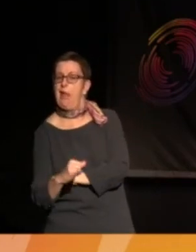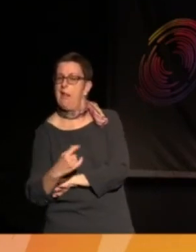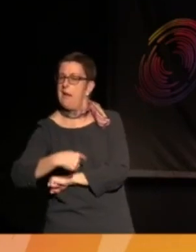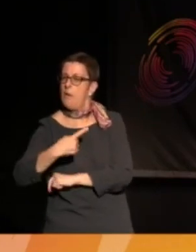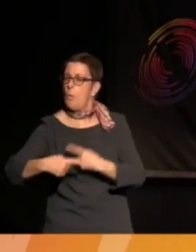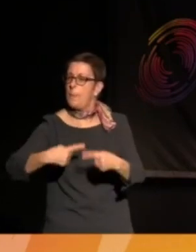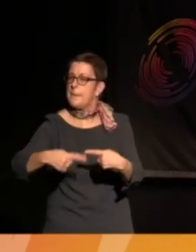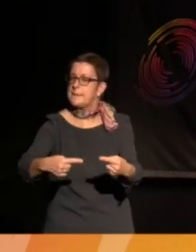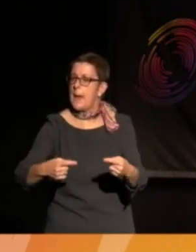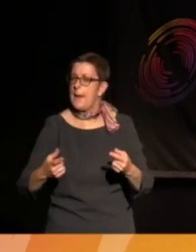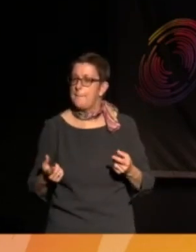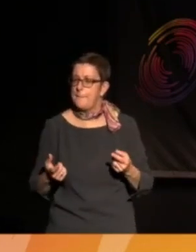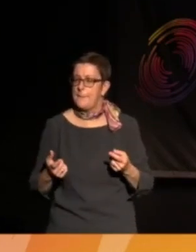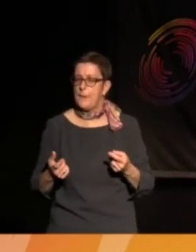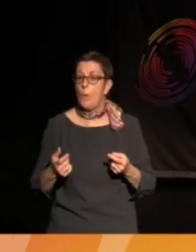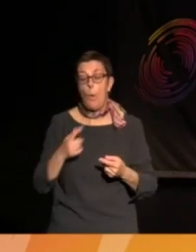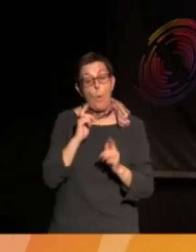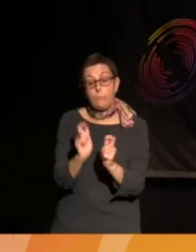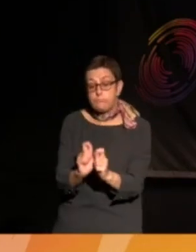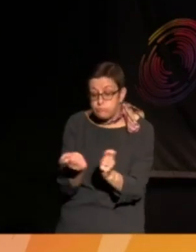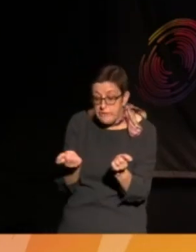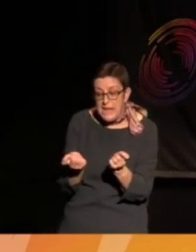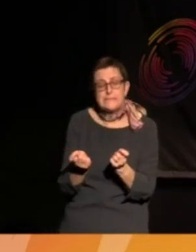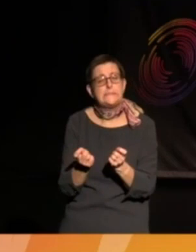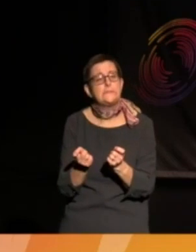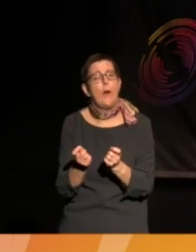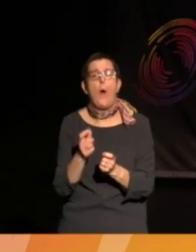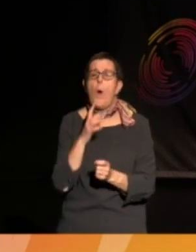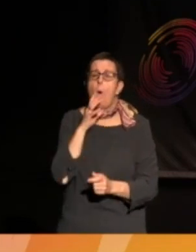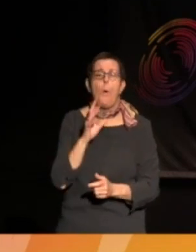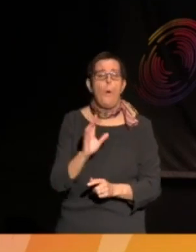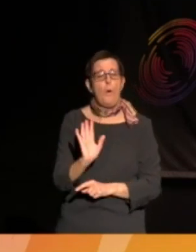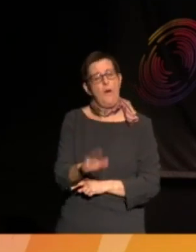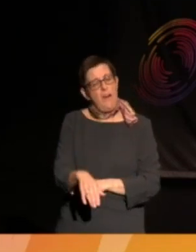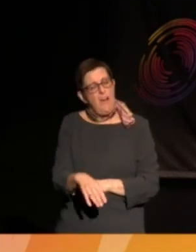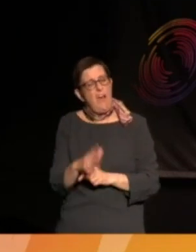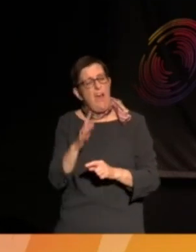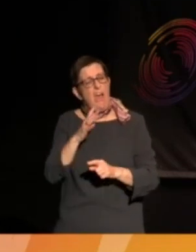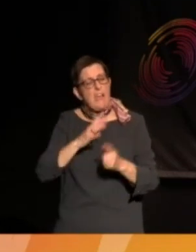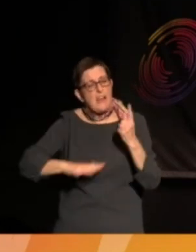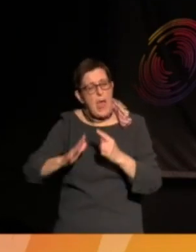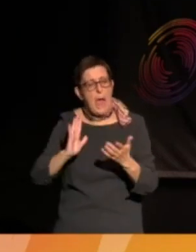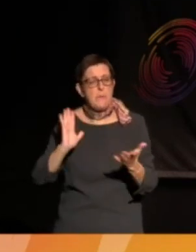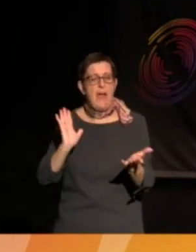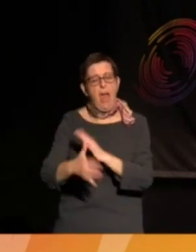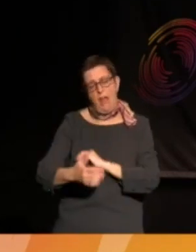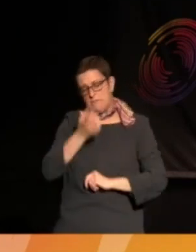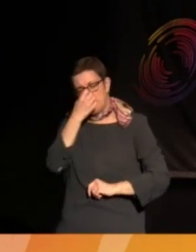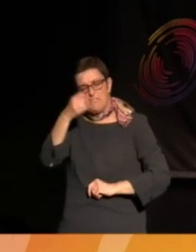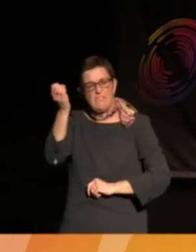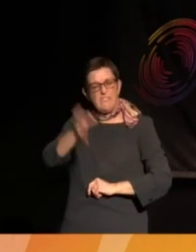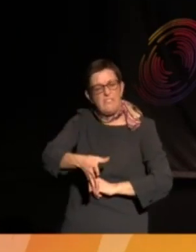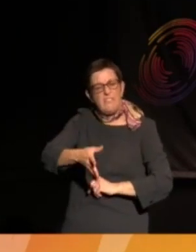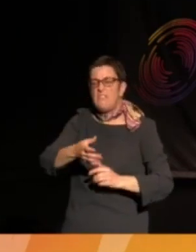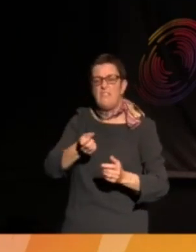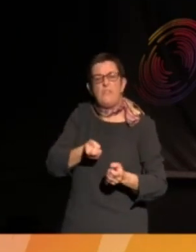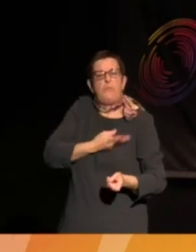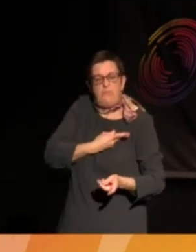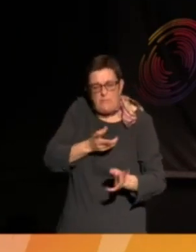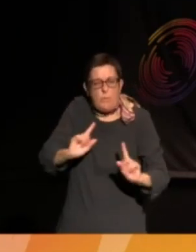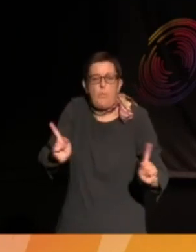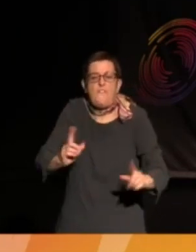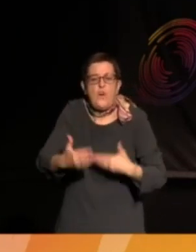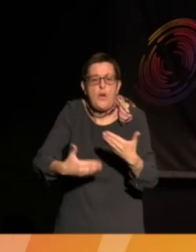climate action and the activism of people like yourself and people of my generation as well who've